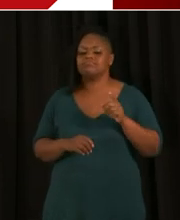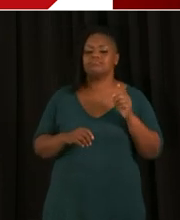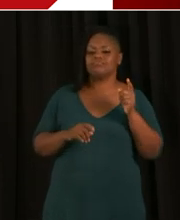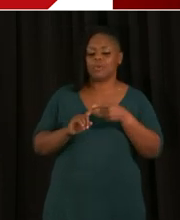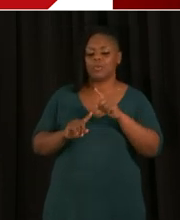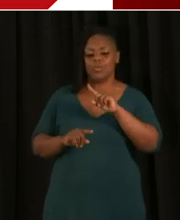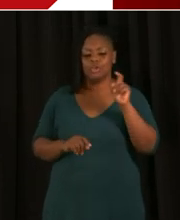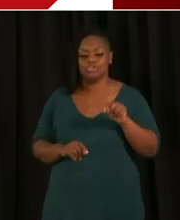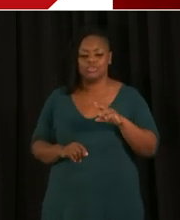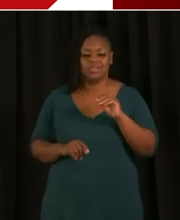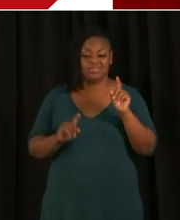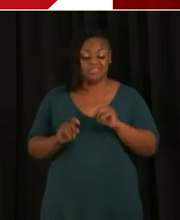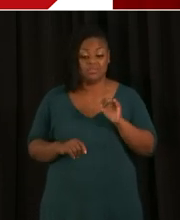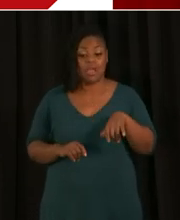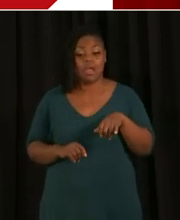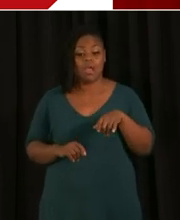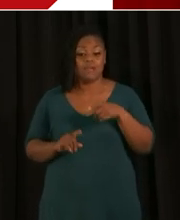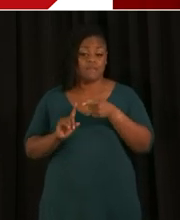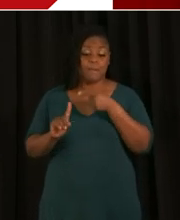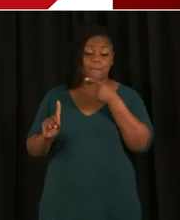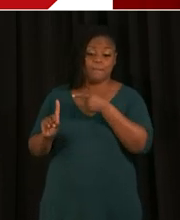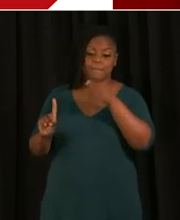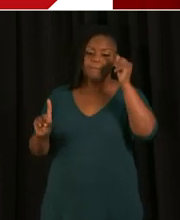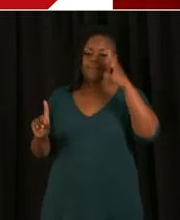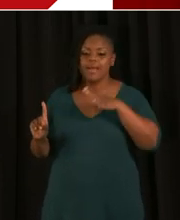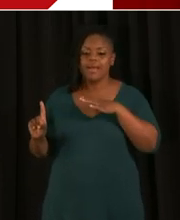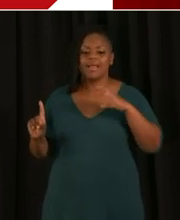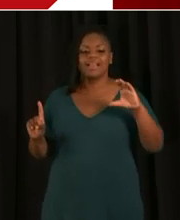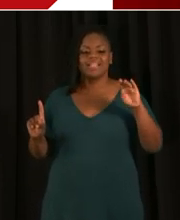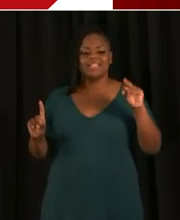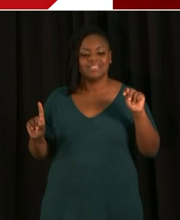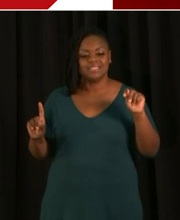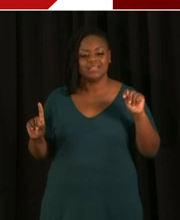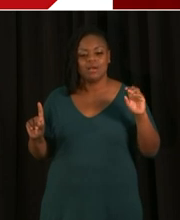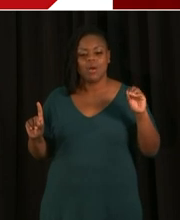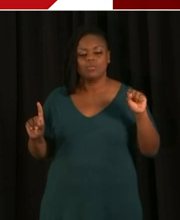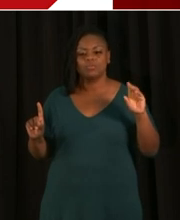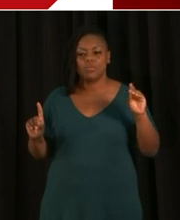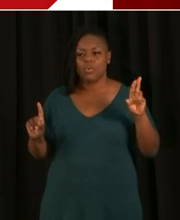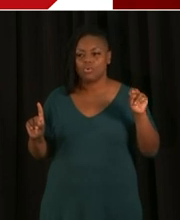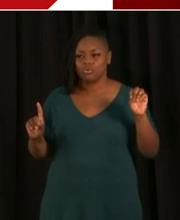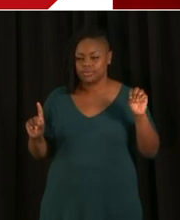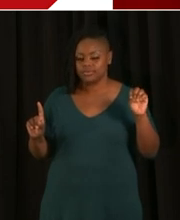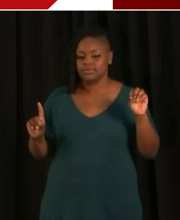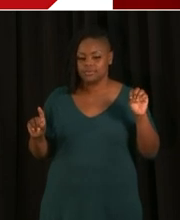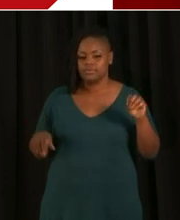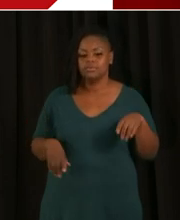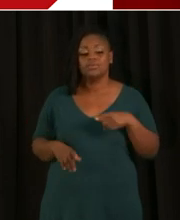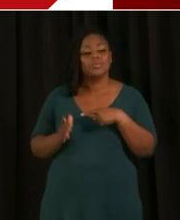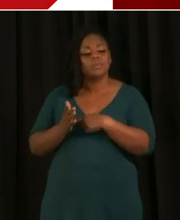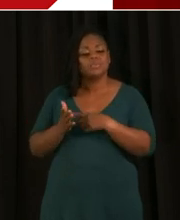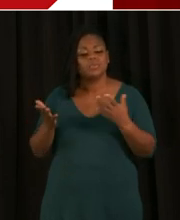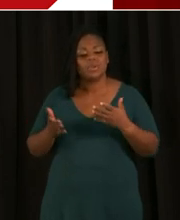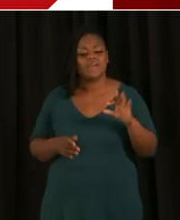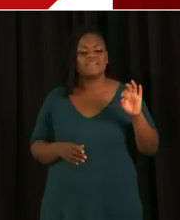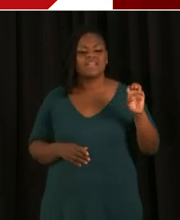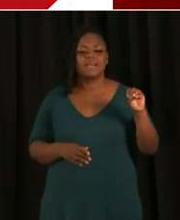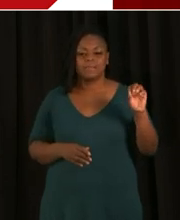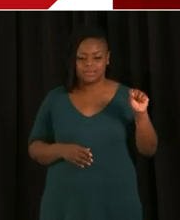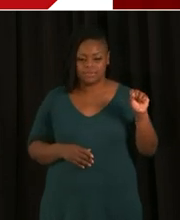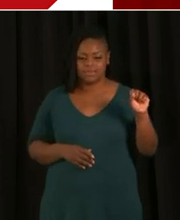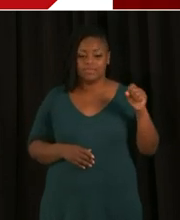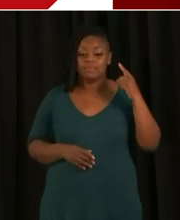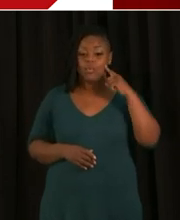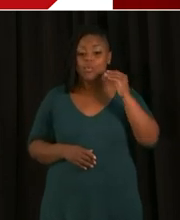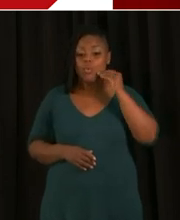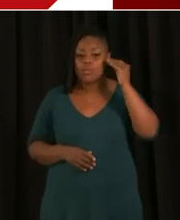Clint Osborne who is with HCMA and representing the Emergency Operations Center for our Homeland